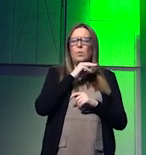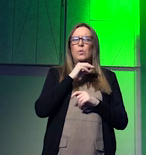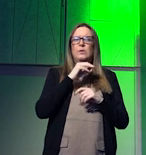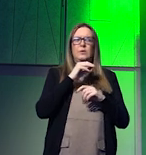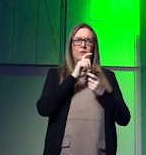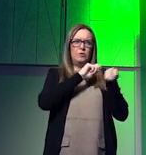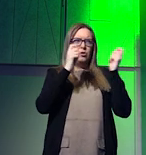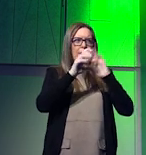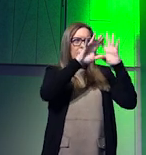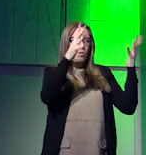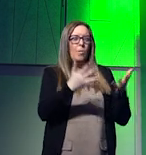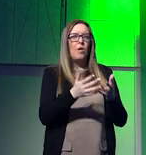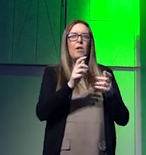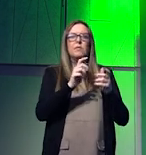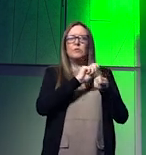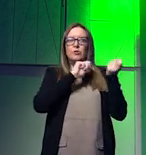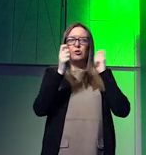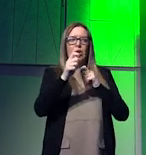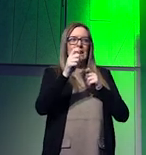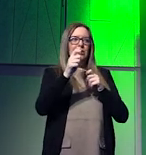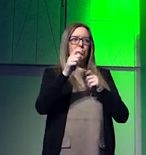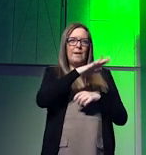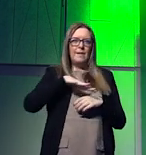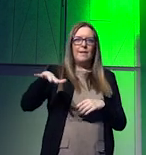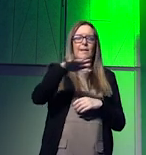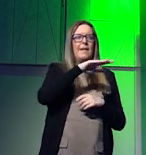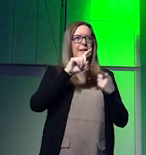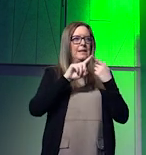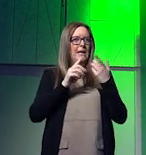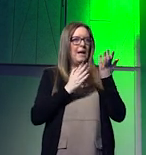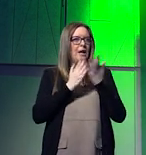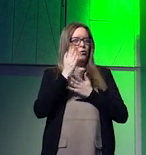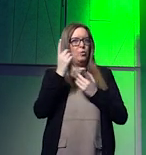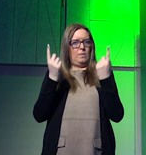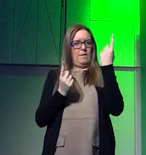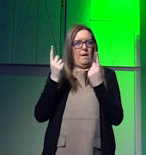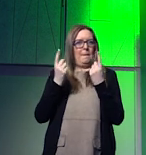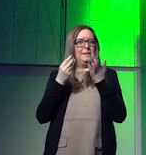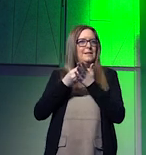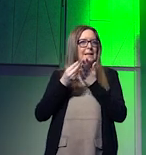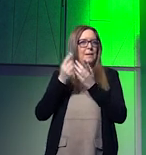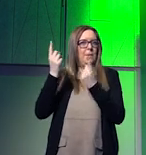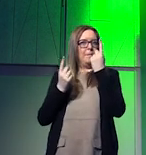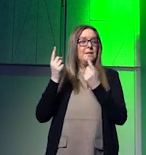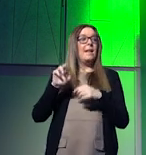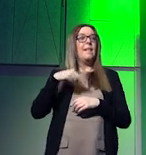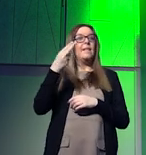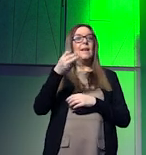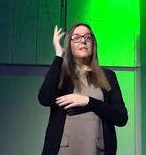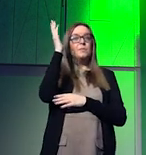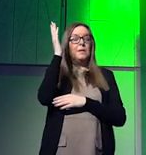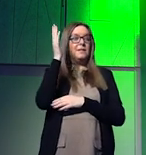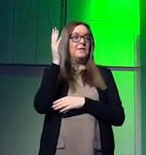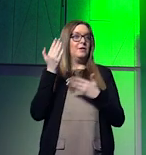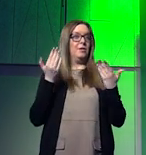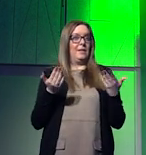transitioning world that is destabilized by climate disruptions and geoeconomics competition and our next keynote speaker and she's